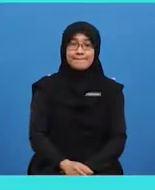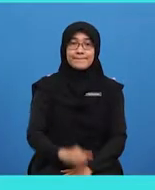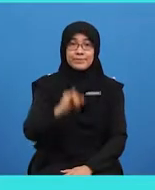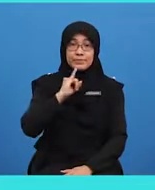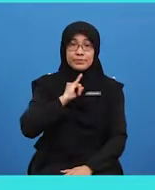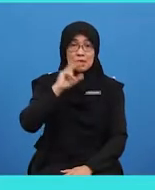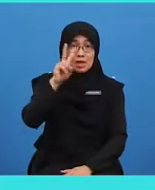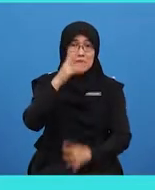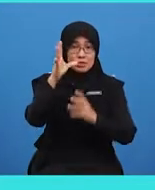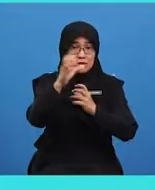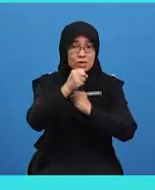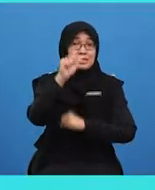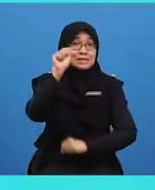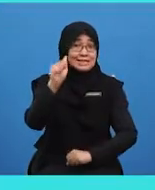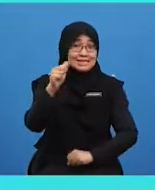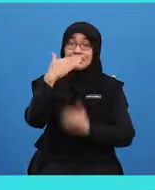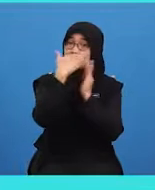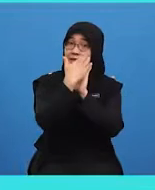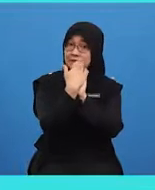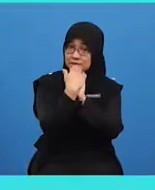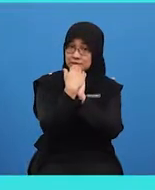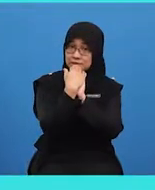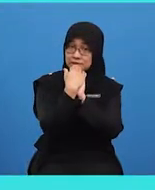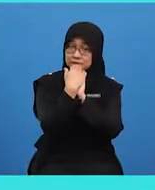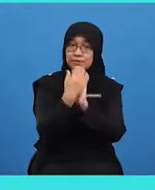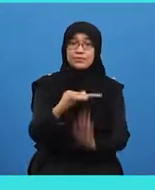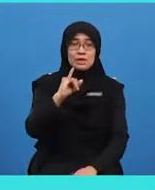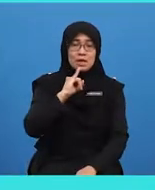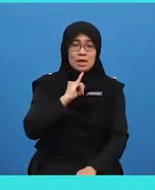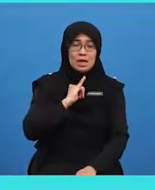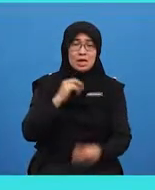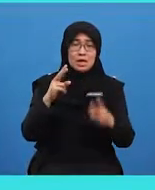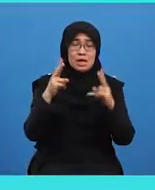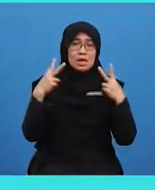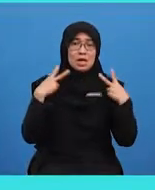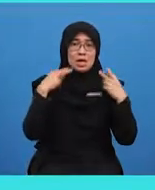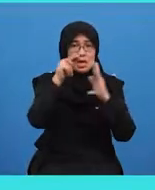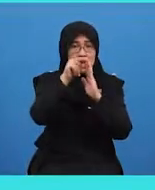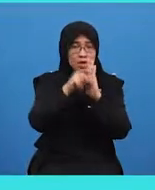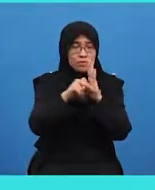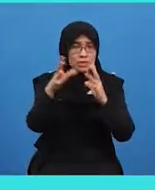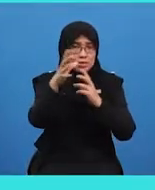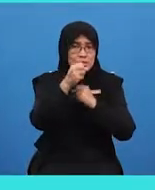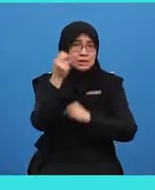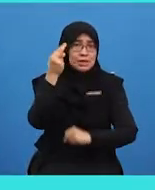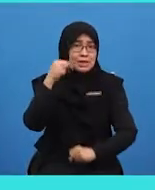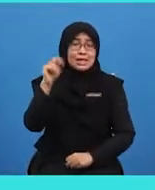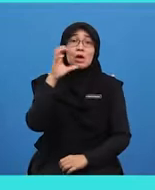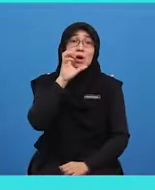I've got a sandwich. I haven't got an orange.